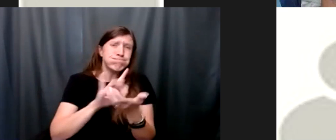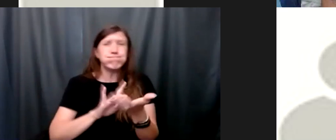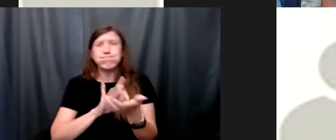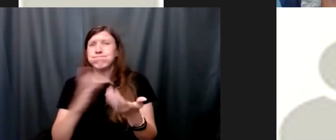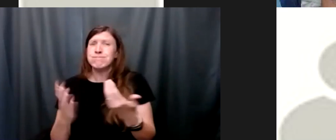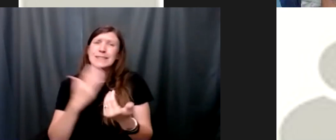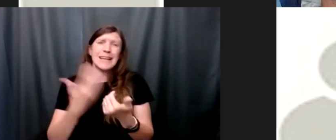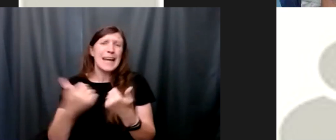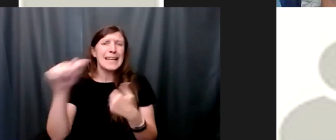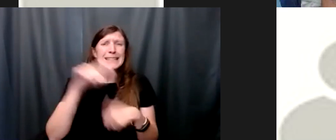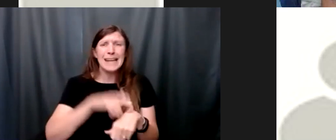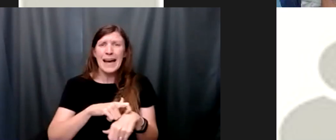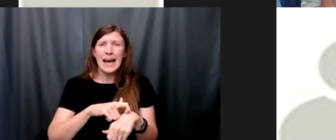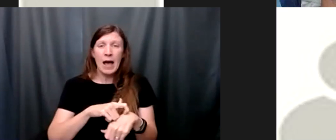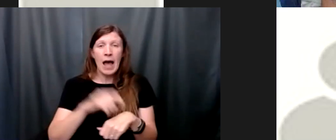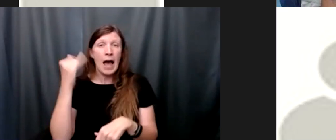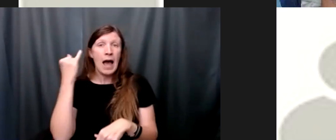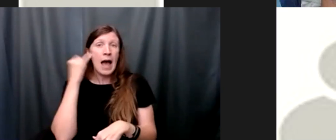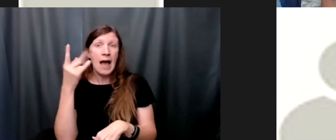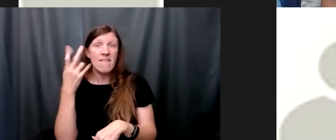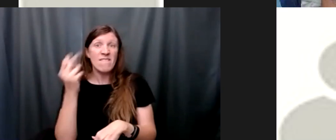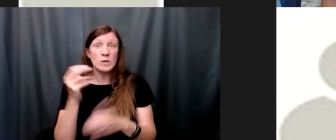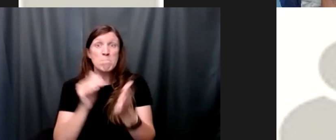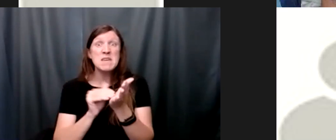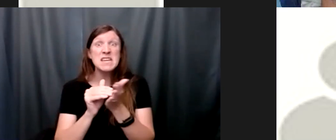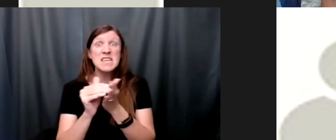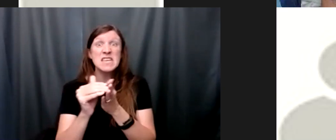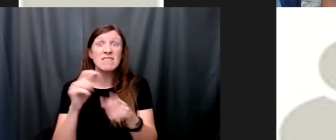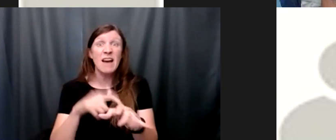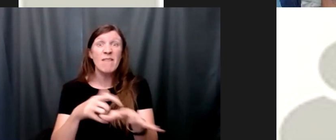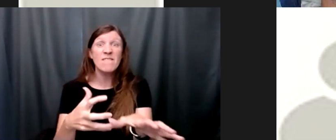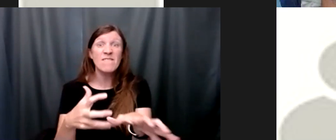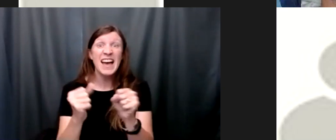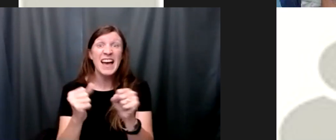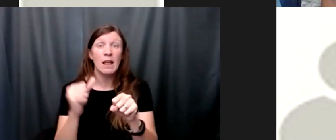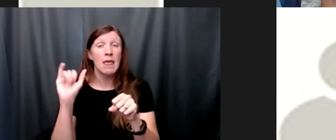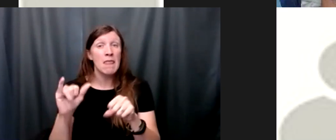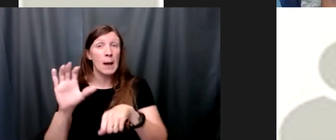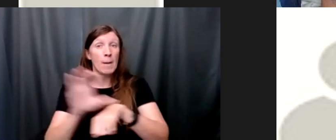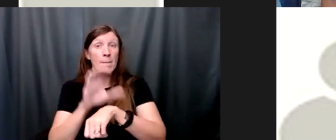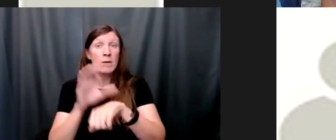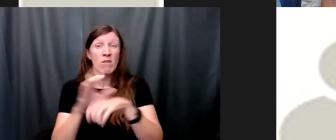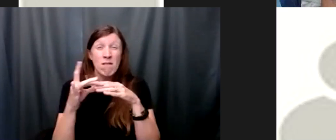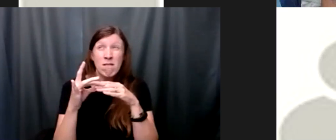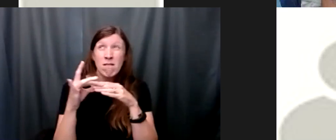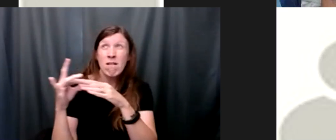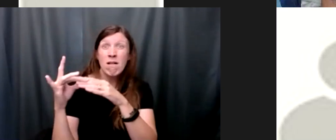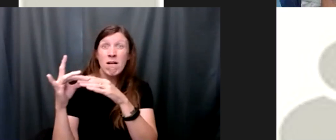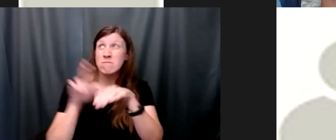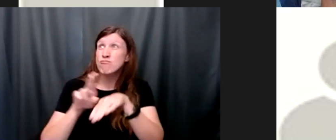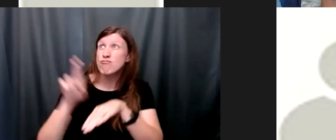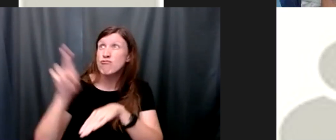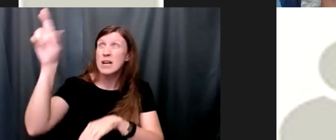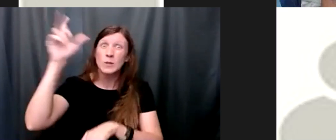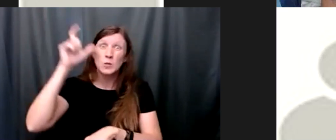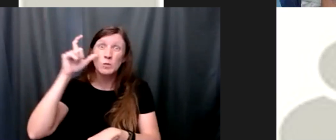iphone is millions of times faster than the computer that actually guided the astronauts to the moon and we have that in the palm